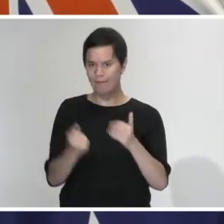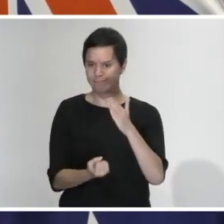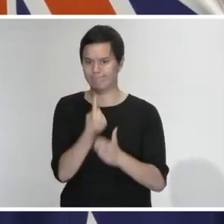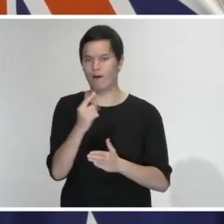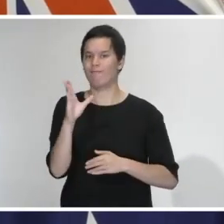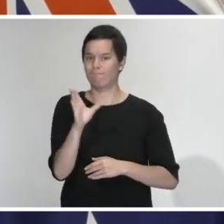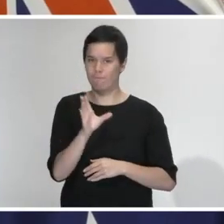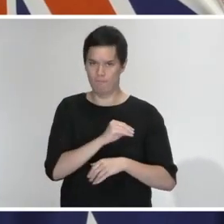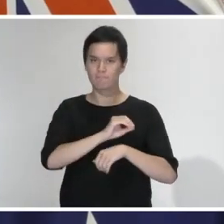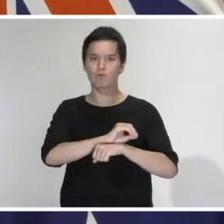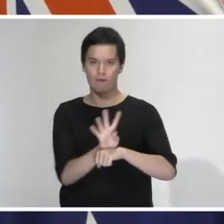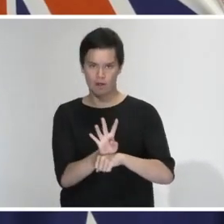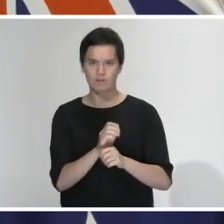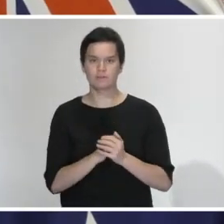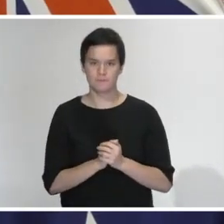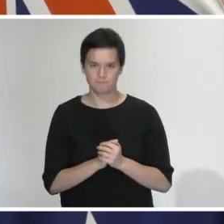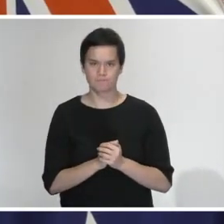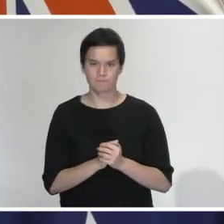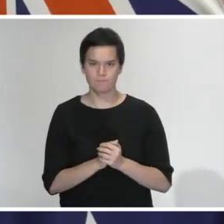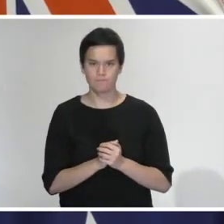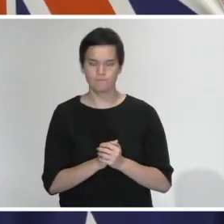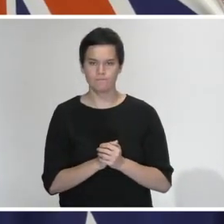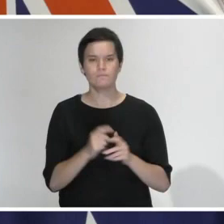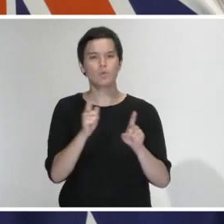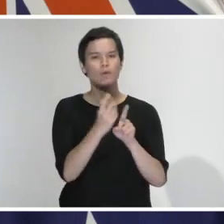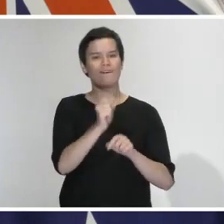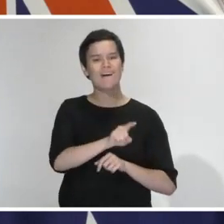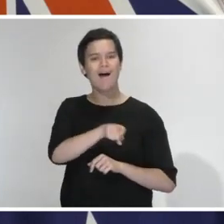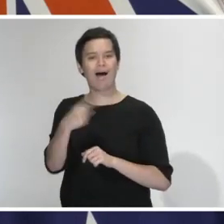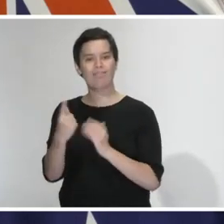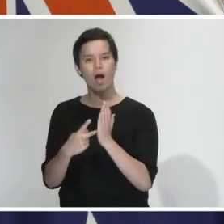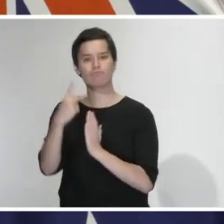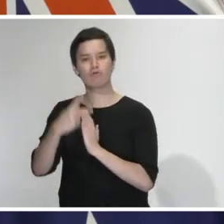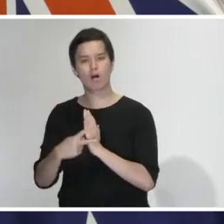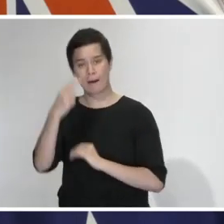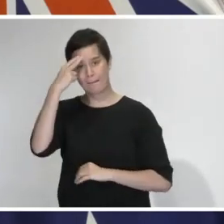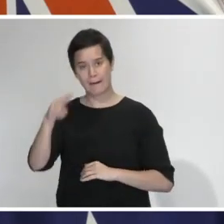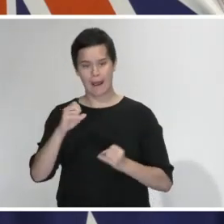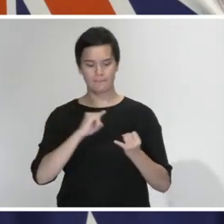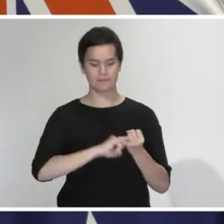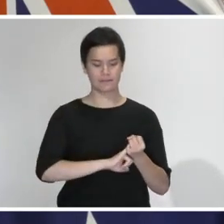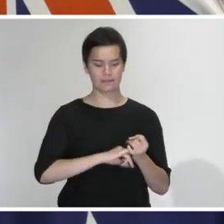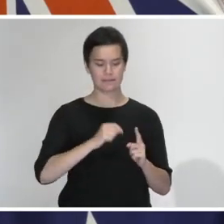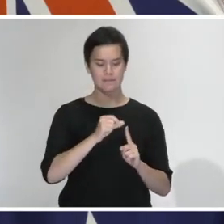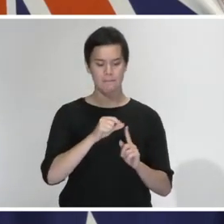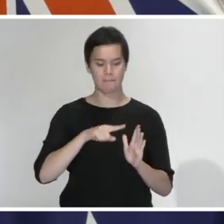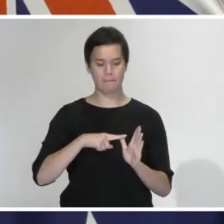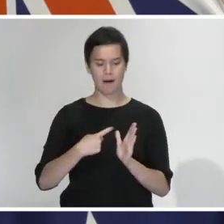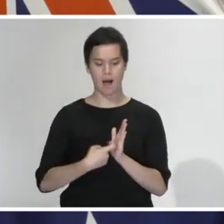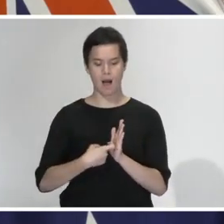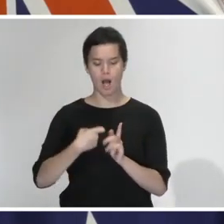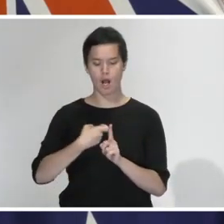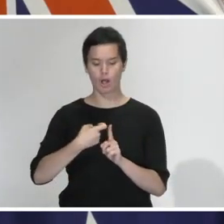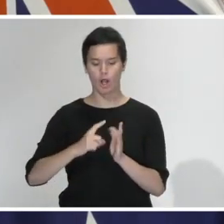is the use of Sparklers. Sparklers is a program that we supported in the budget. specifically focuses on support and resilience of